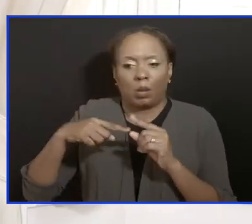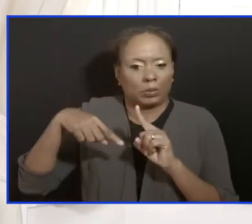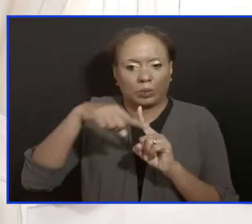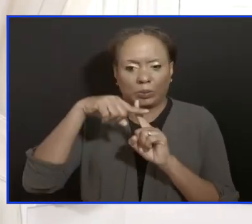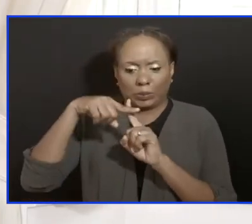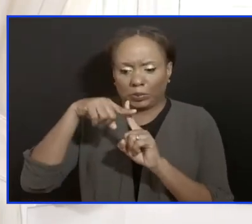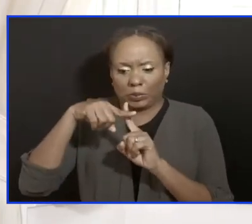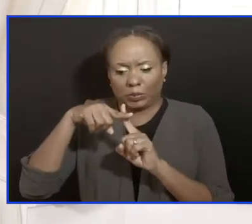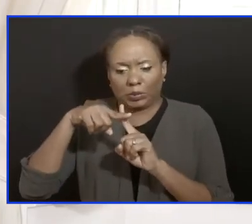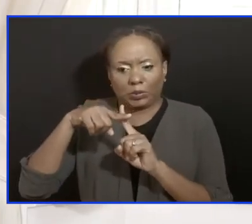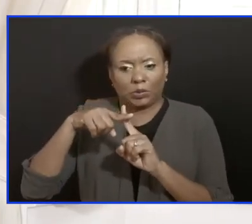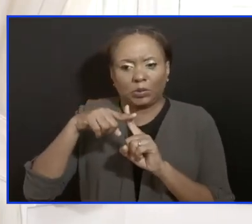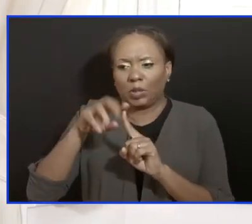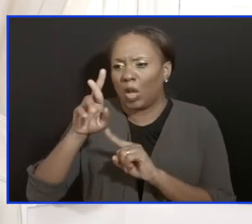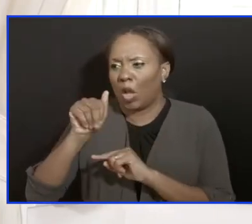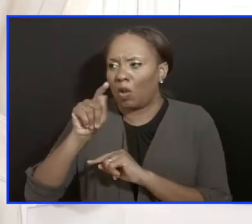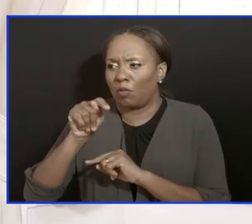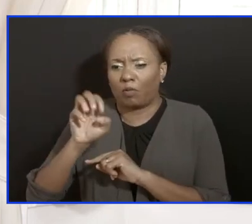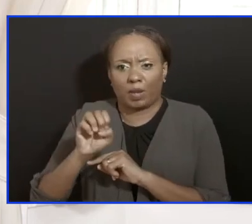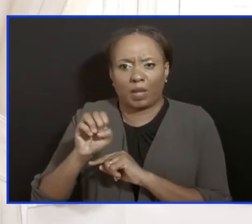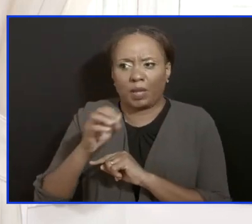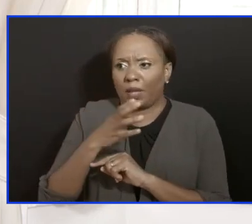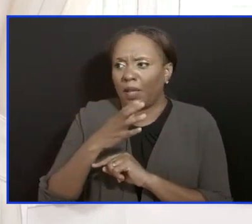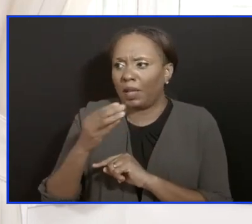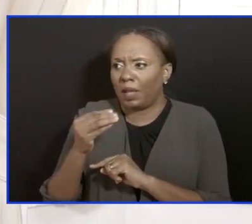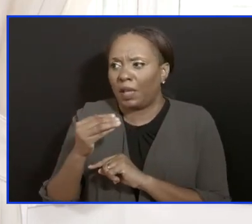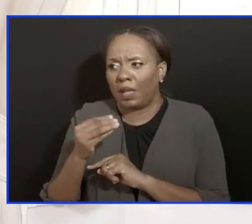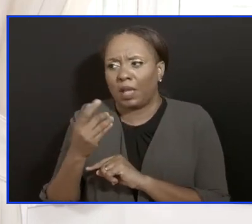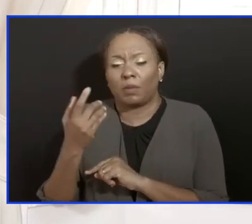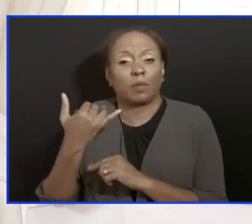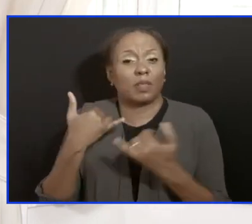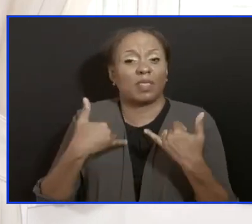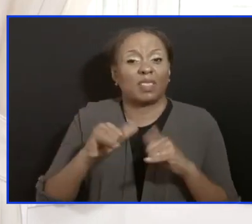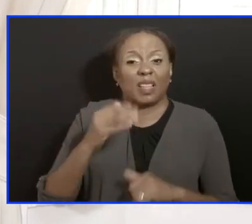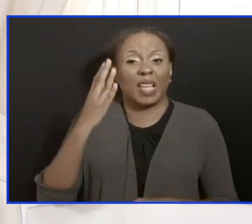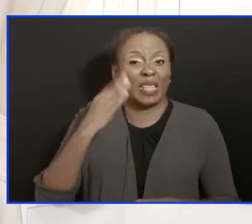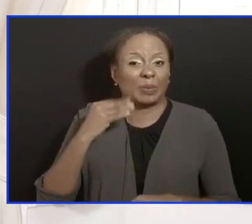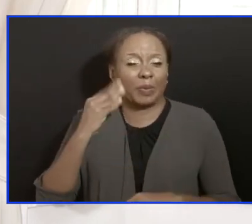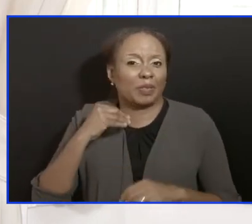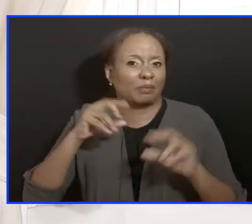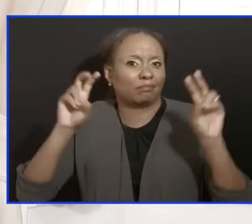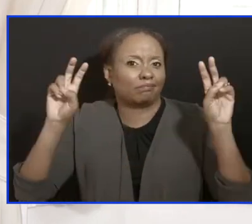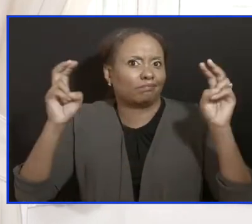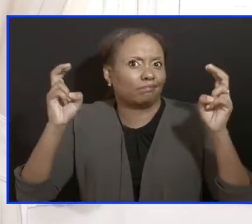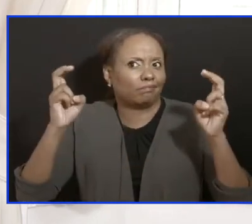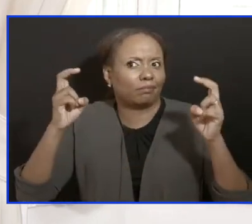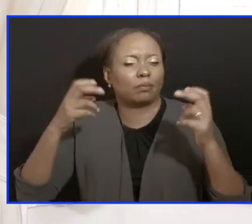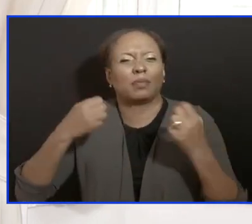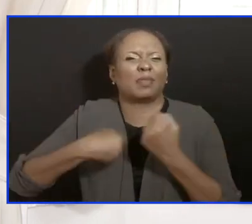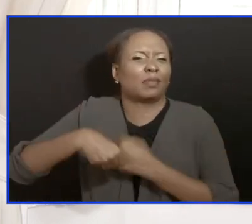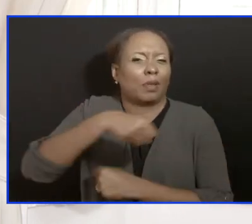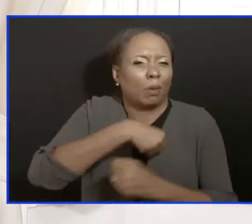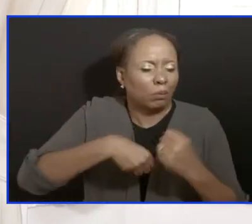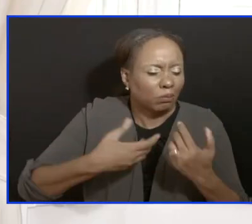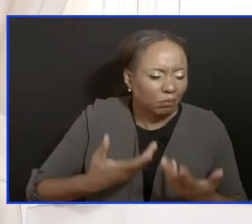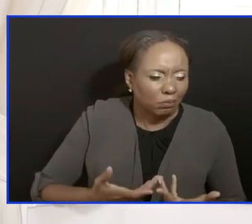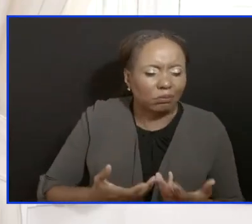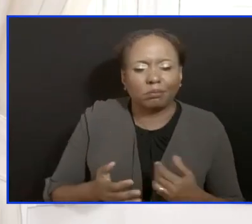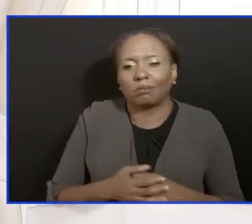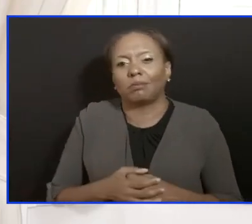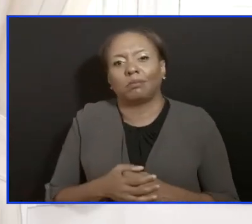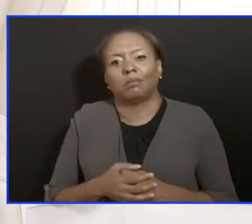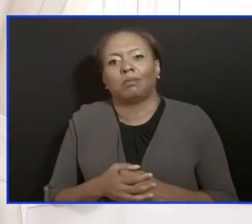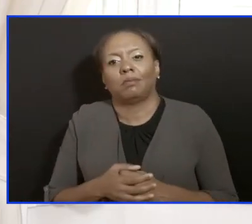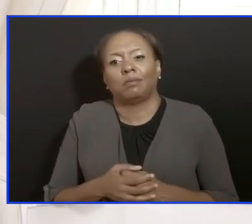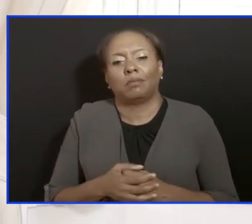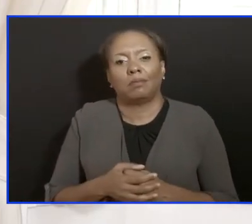in the middle of what Dr. Ford quite nicely calls the storm. And he's quite true. And so I want to encourage persons,